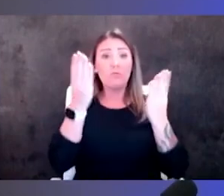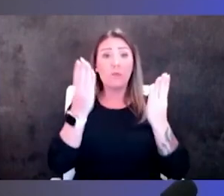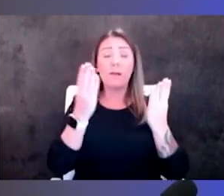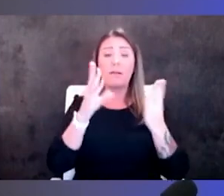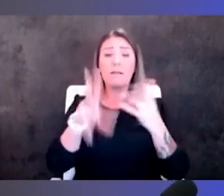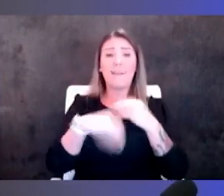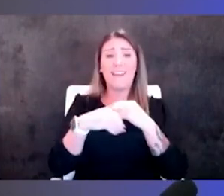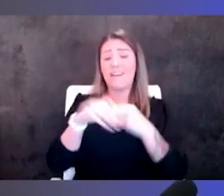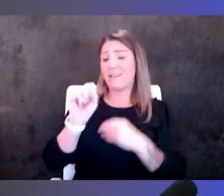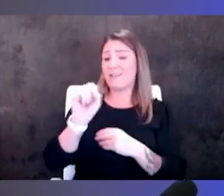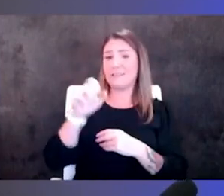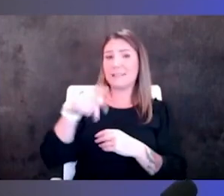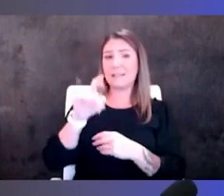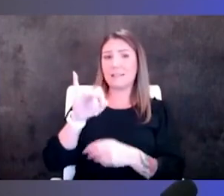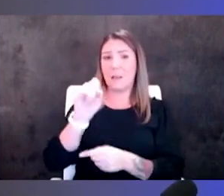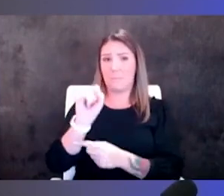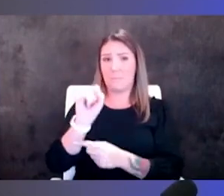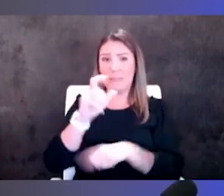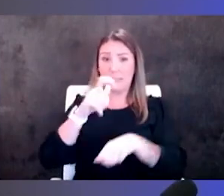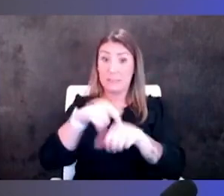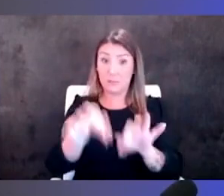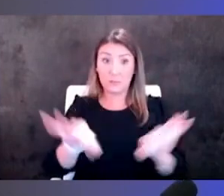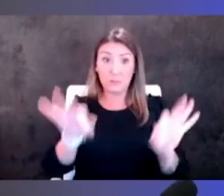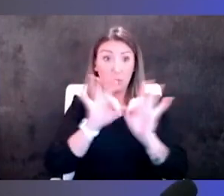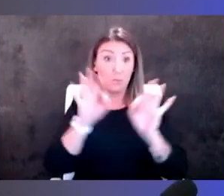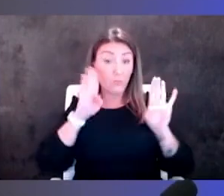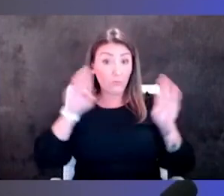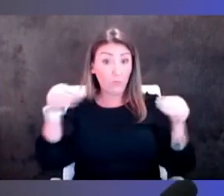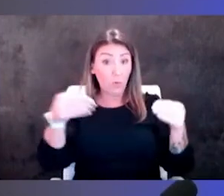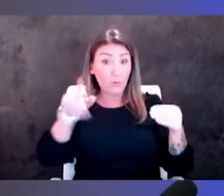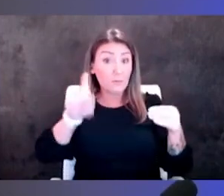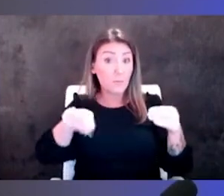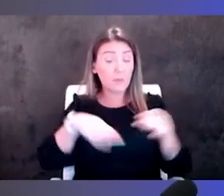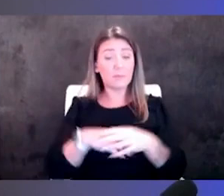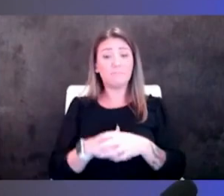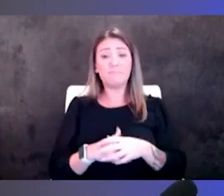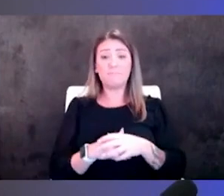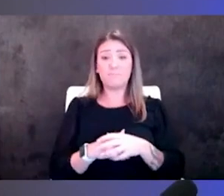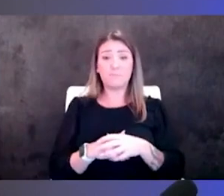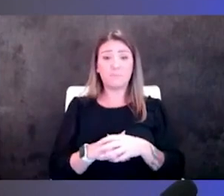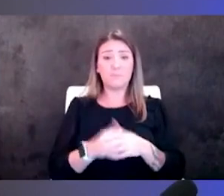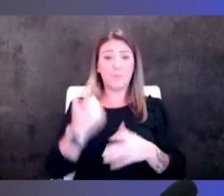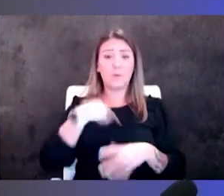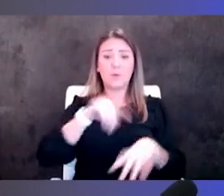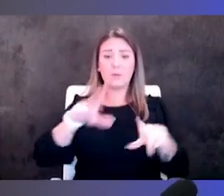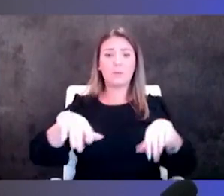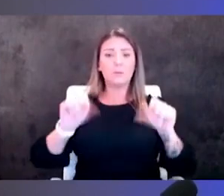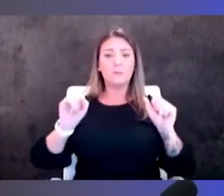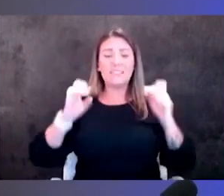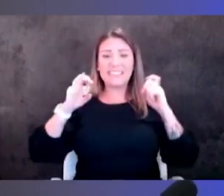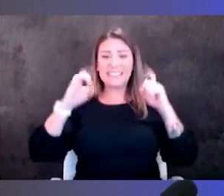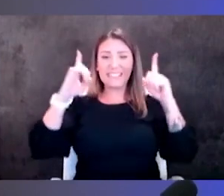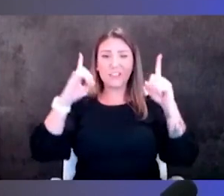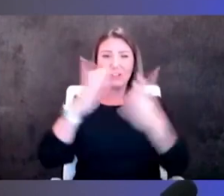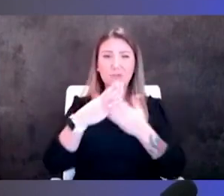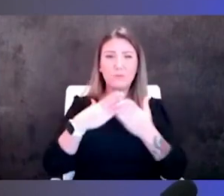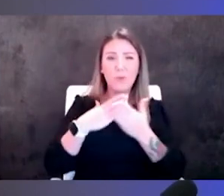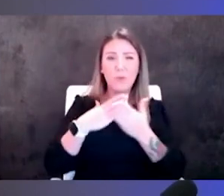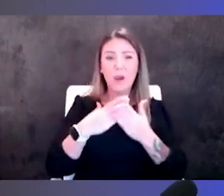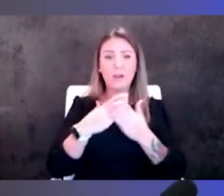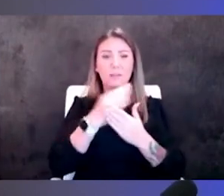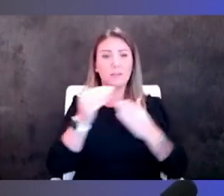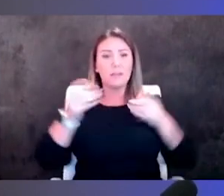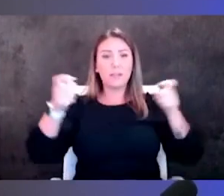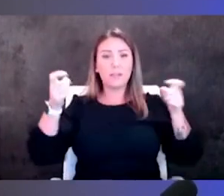as another time critical diagnosis we should focus on so we took over some of the uh educational components and and measures that dr